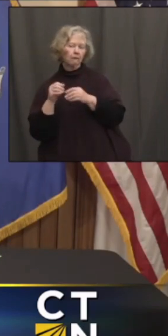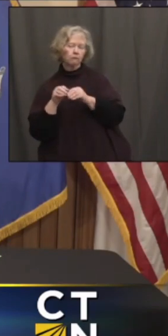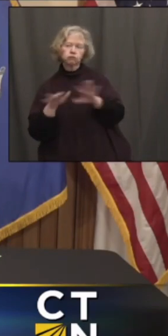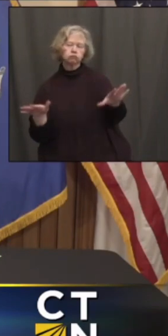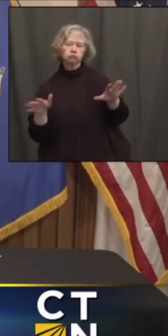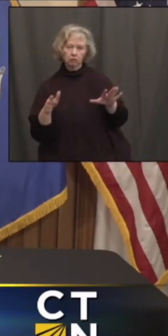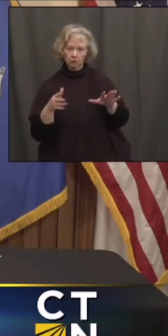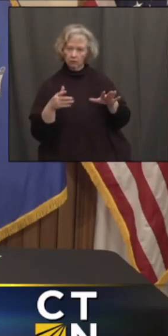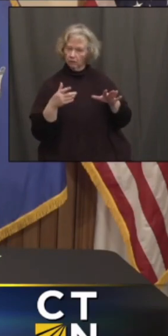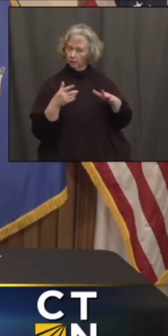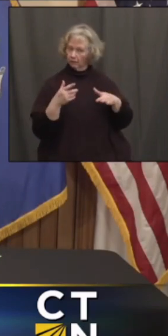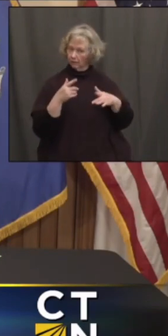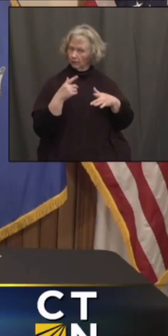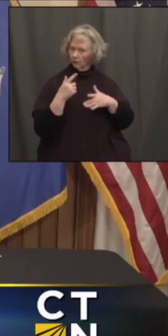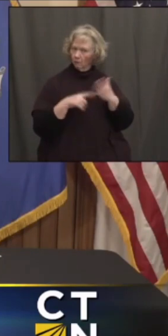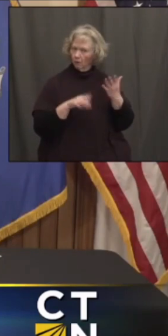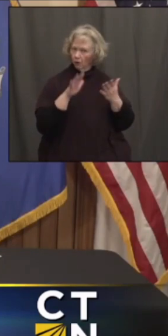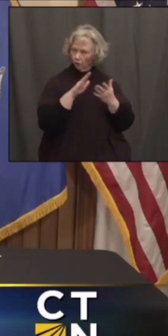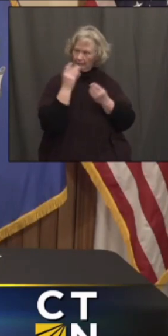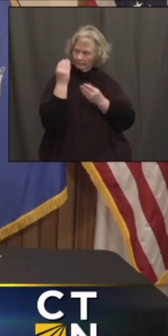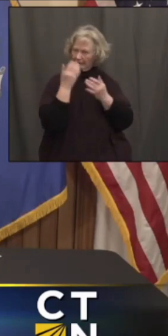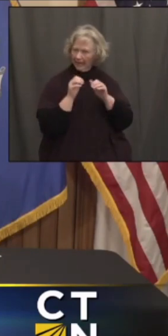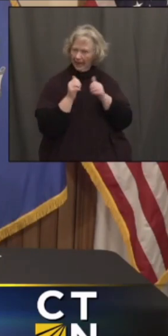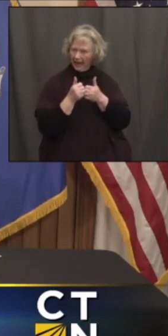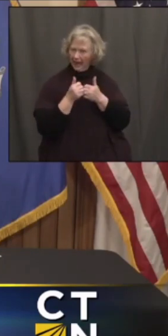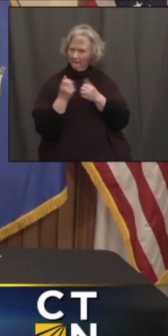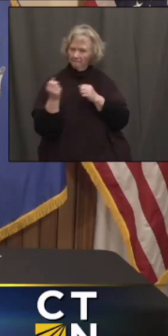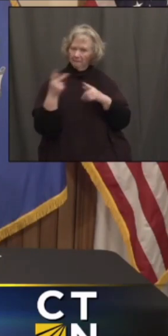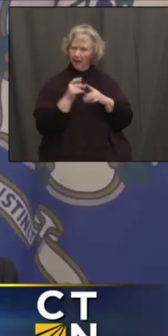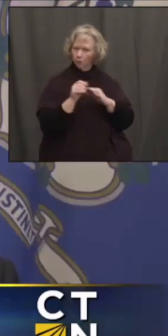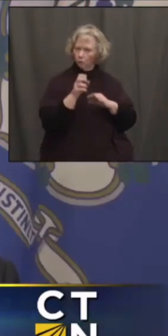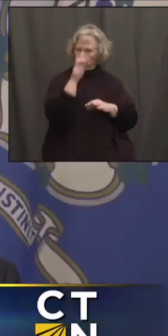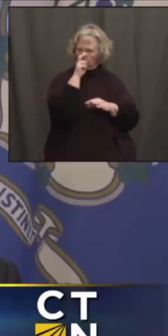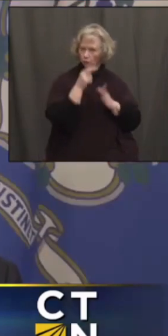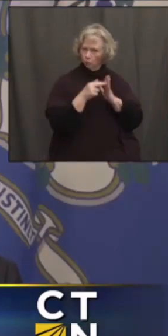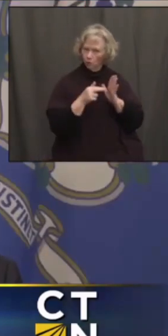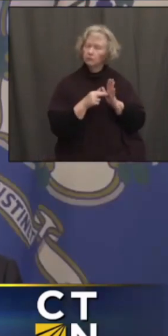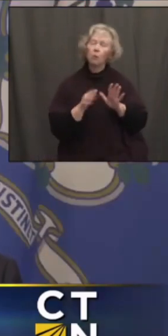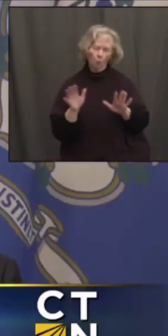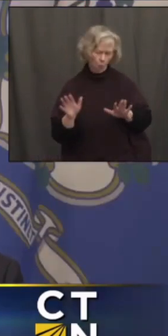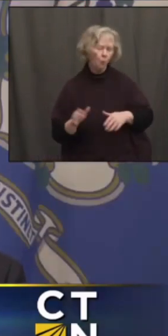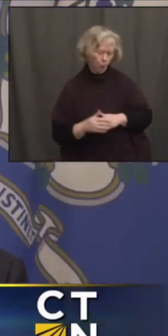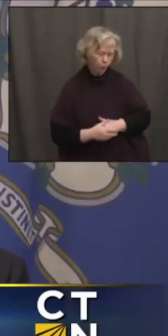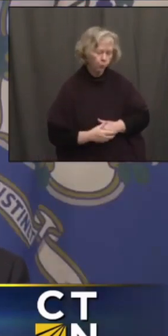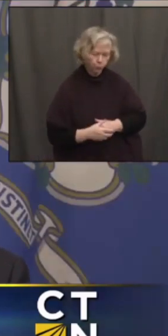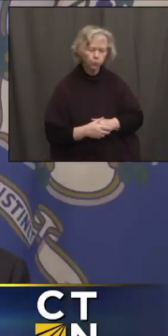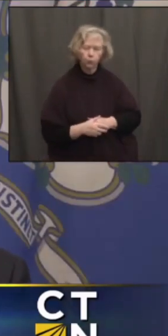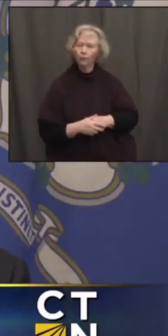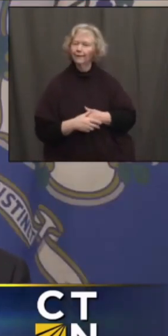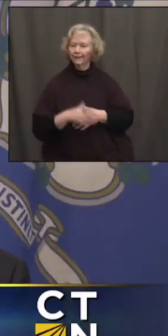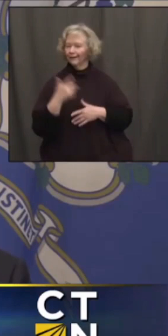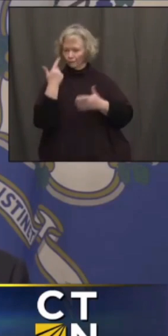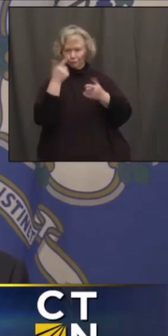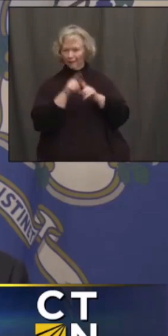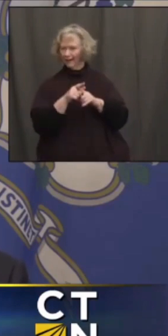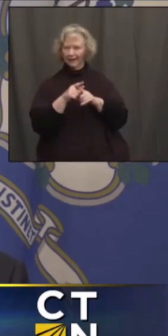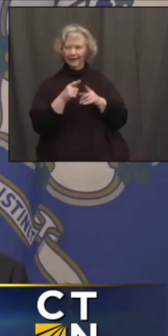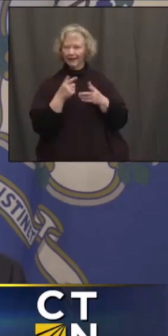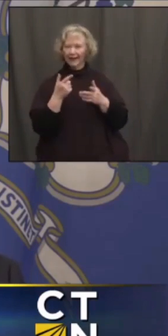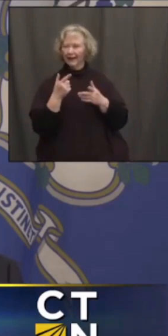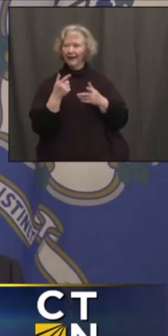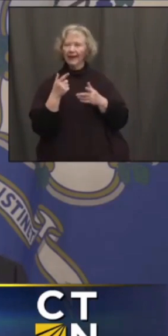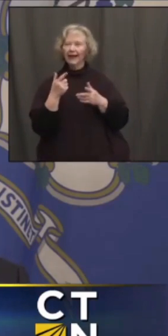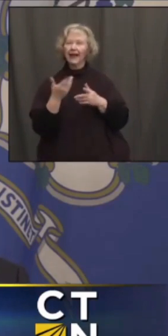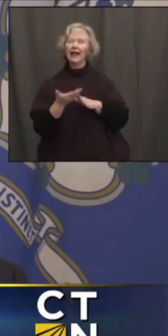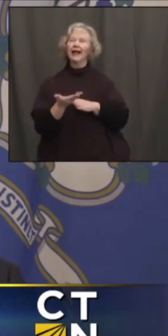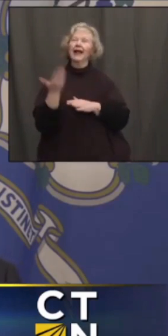reinstate these? Yeah, absolutely. I mean, first of all, not everybody wanted us to start reopening last May